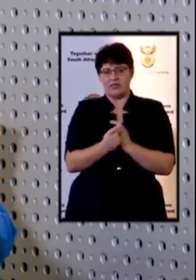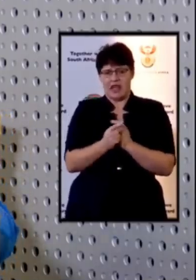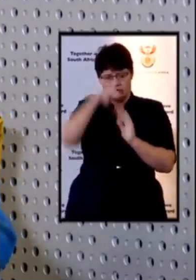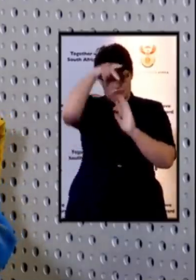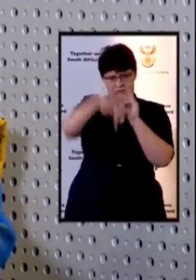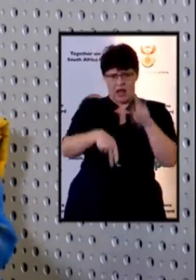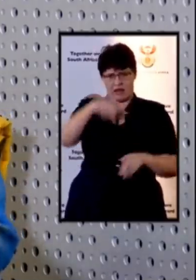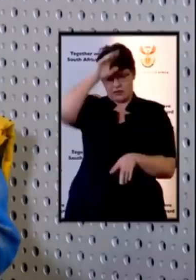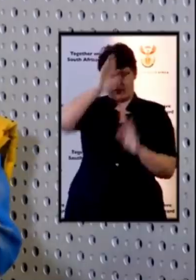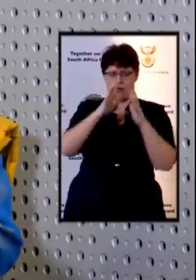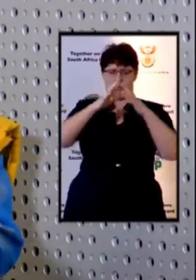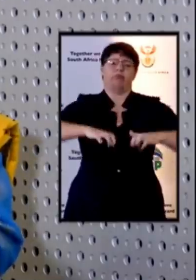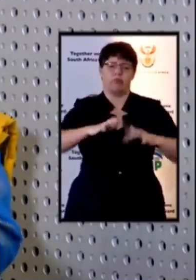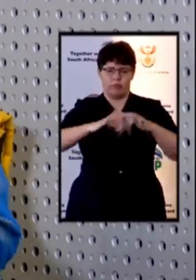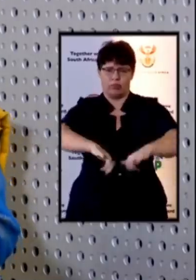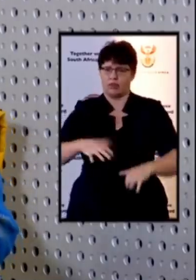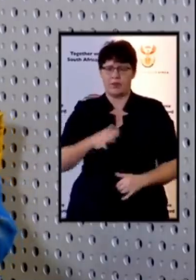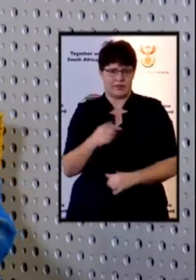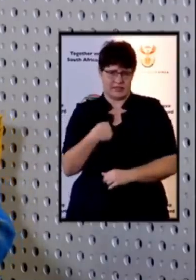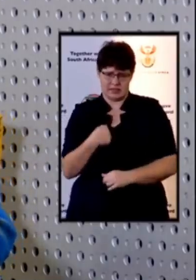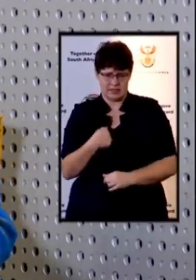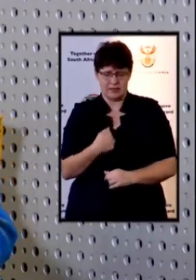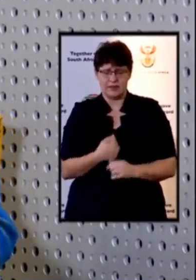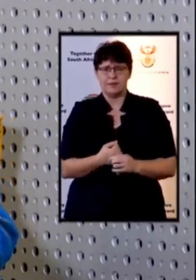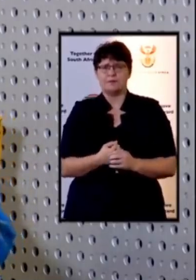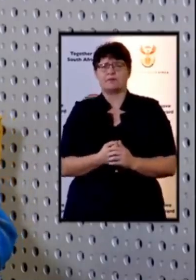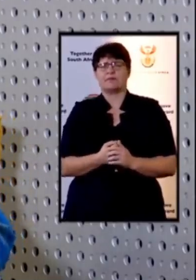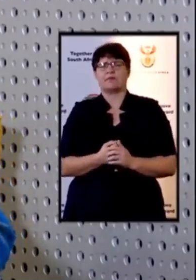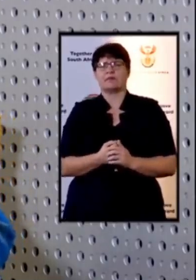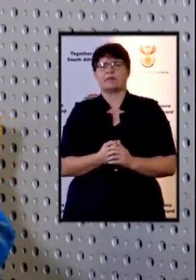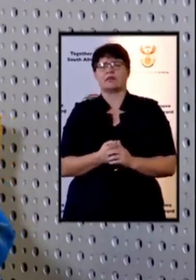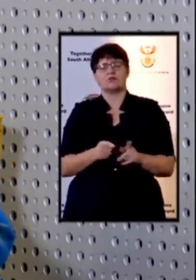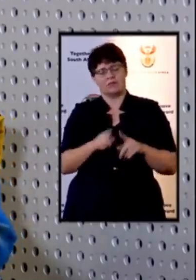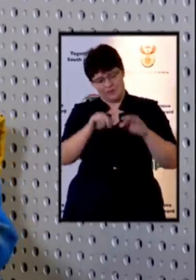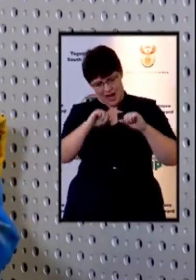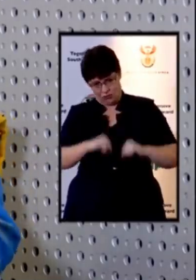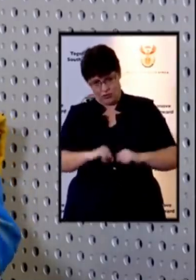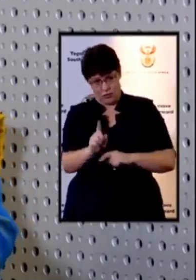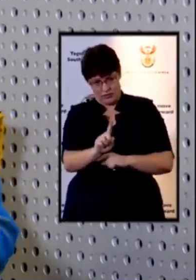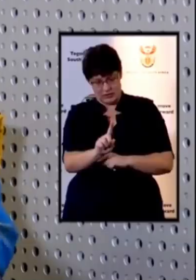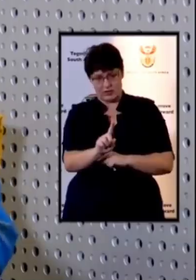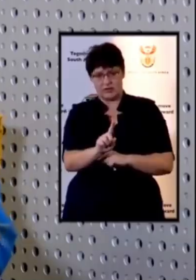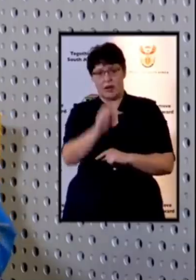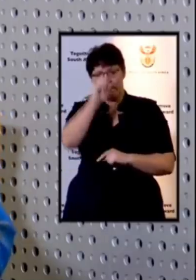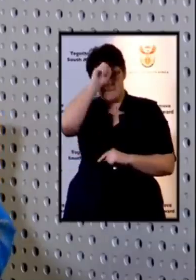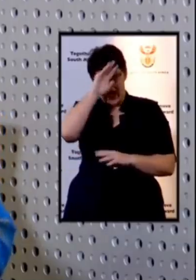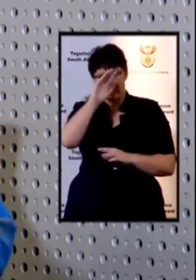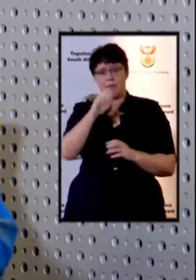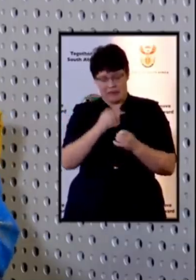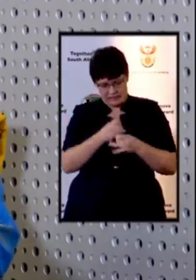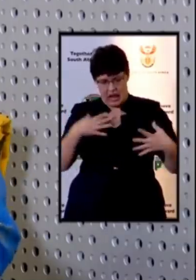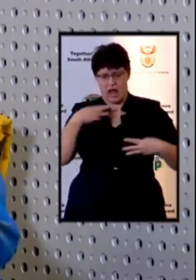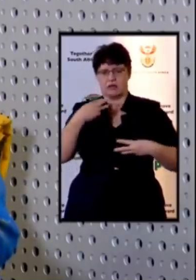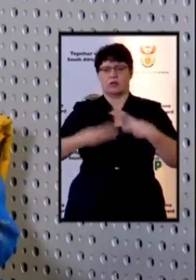and collapse of mines so we've also agreed that the mines must start operating